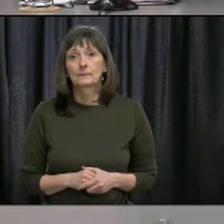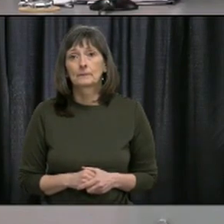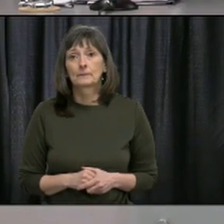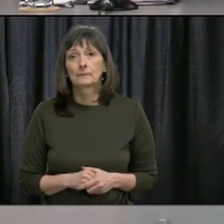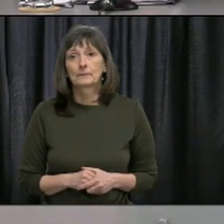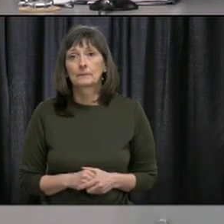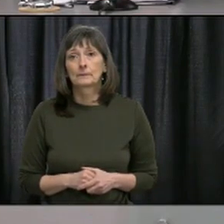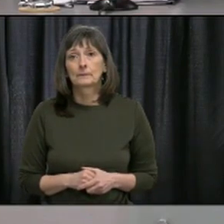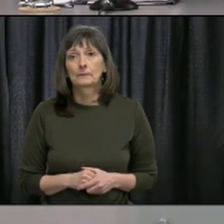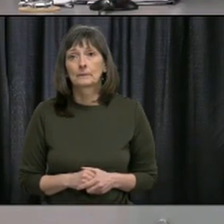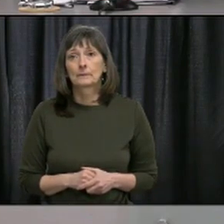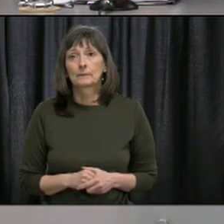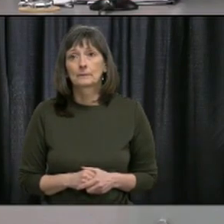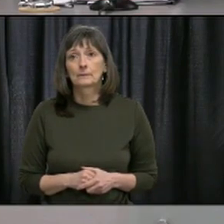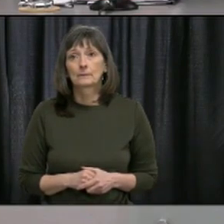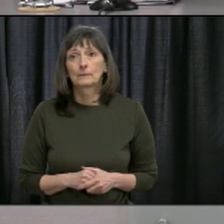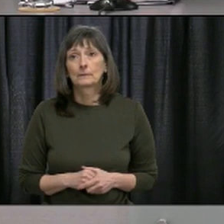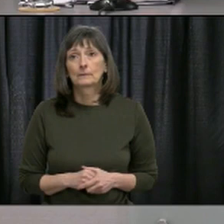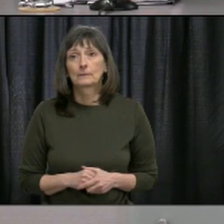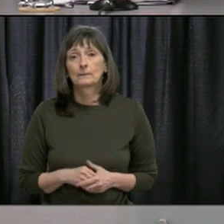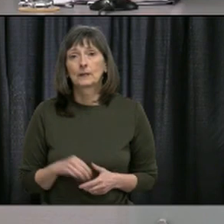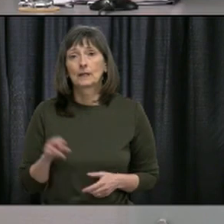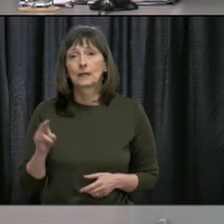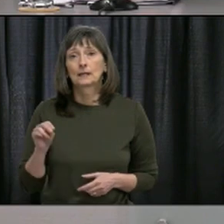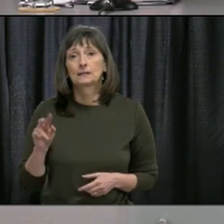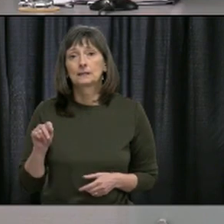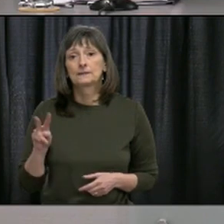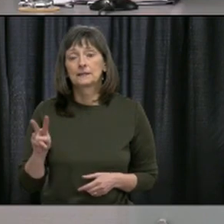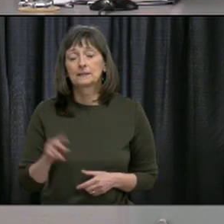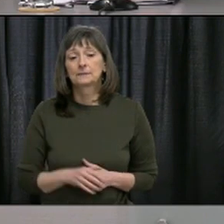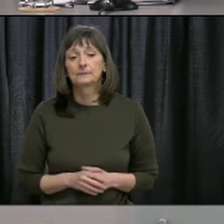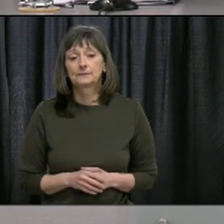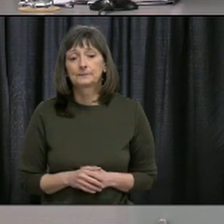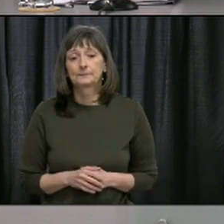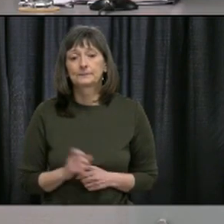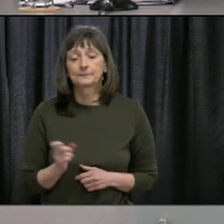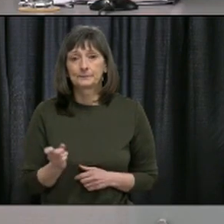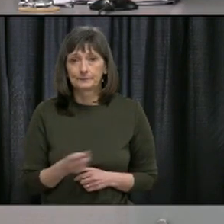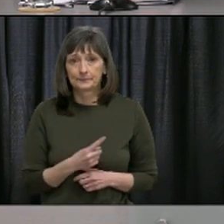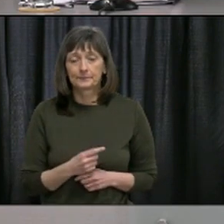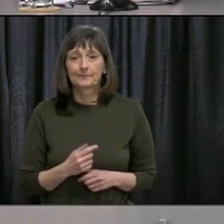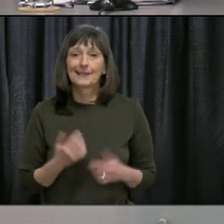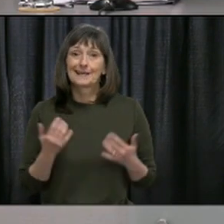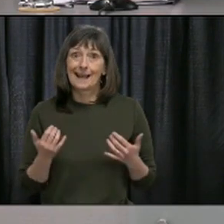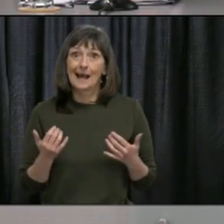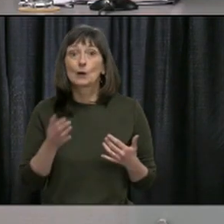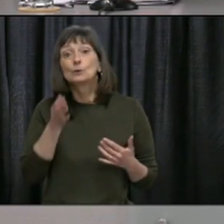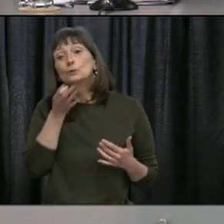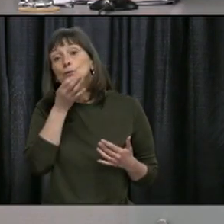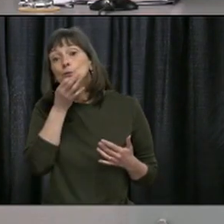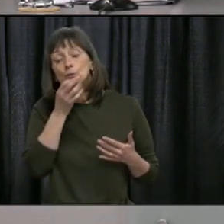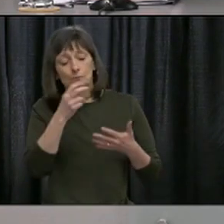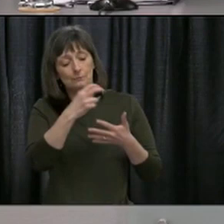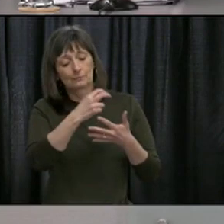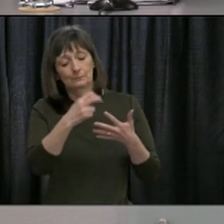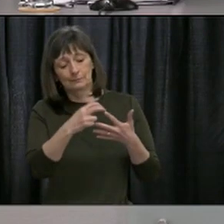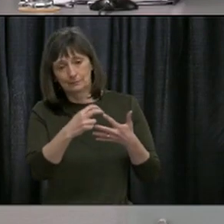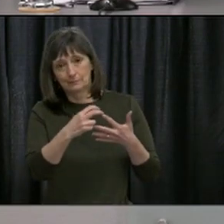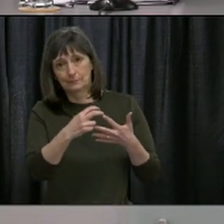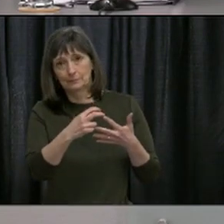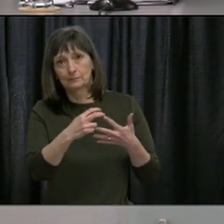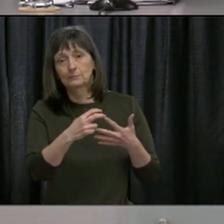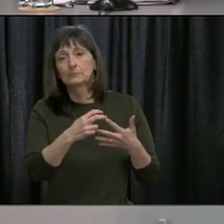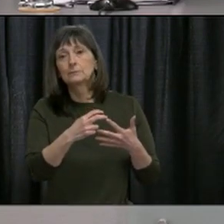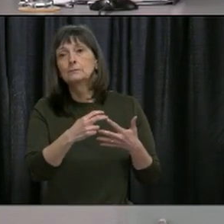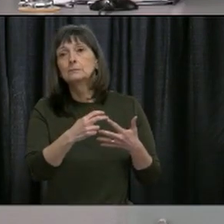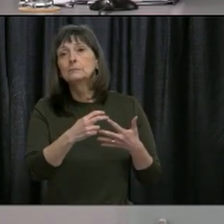Jillian Roberts, your line is now open. Thank you. As we go into level four or look to, we know it's been